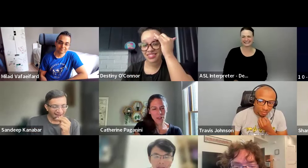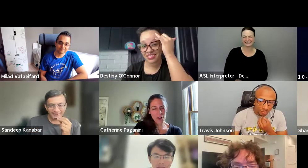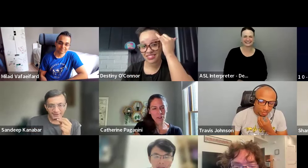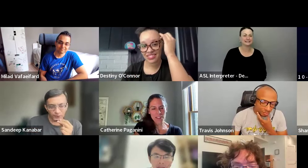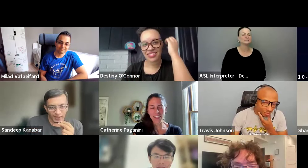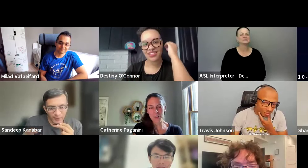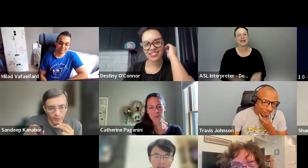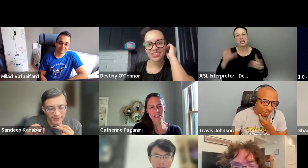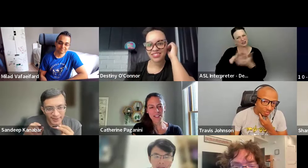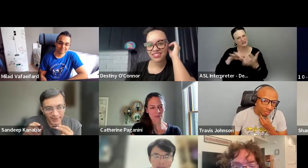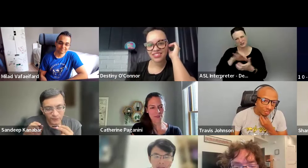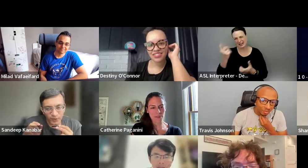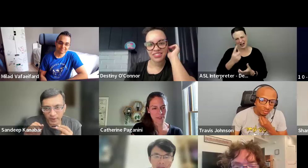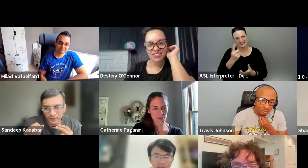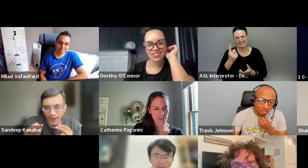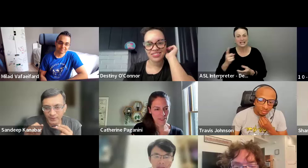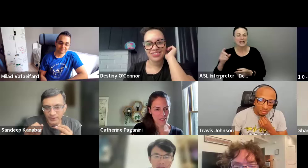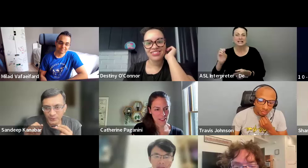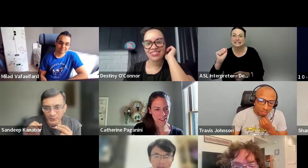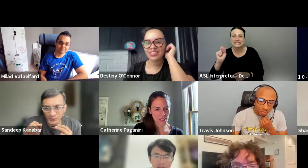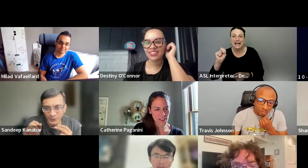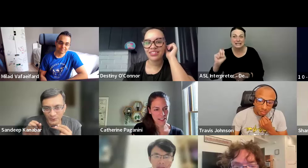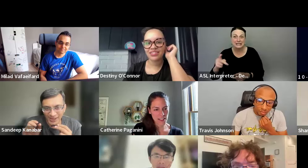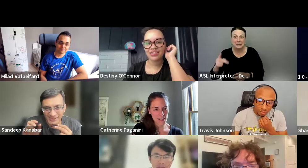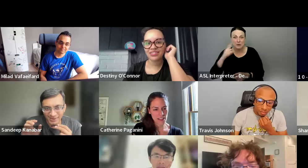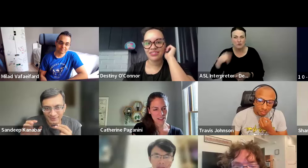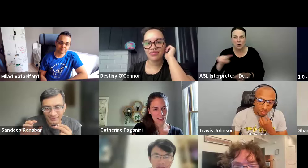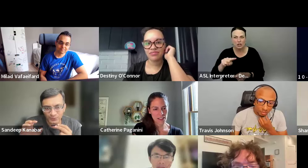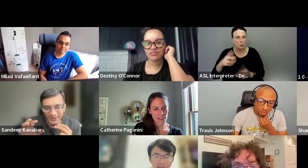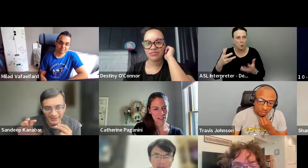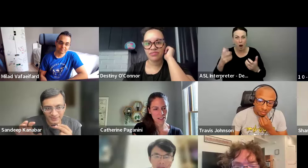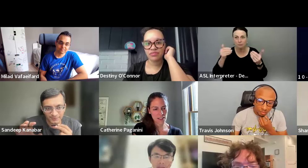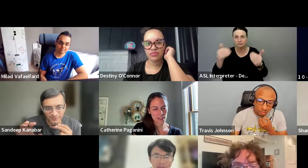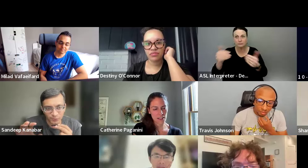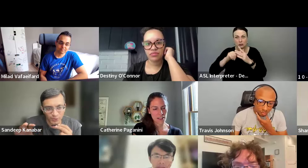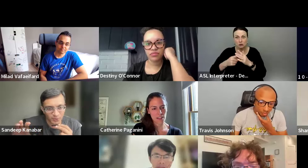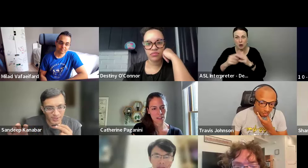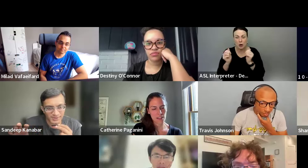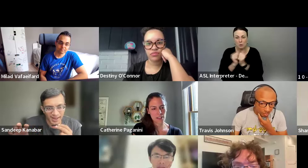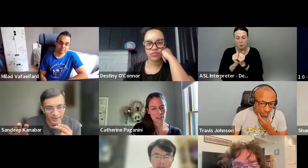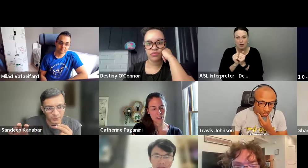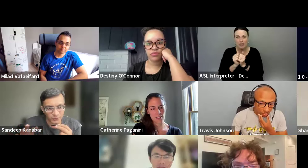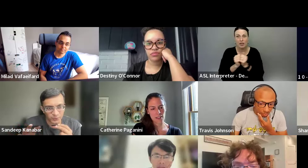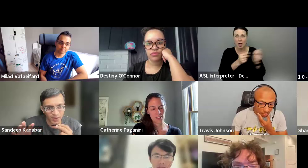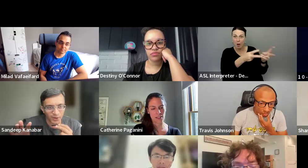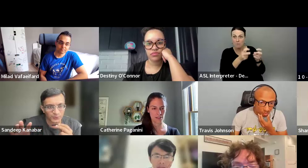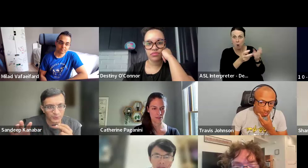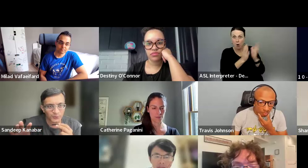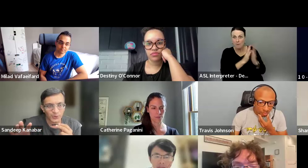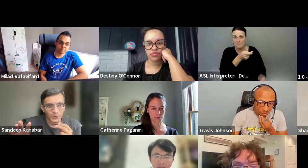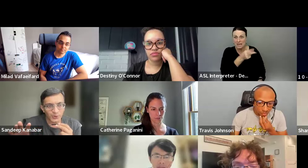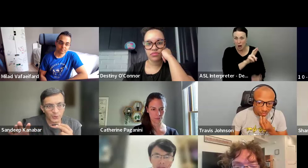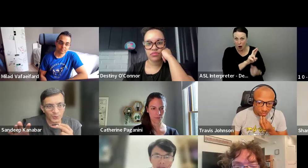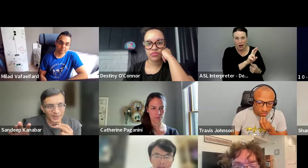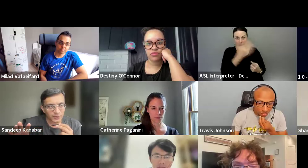It's a bit confusing in our space. for anyone who's looking to get started with Git requests and don't know how to